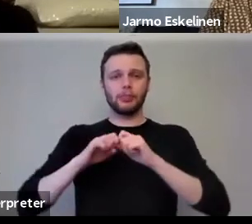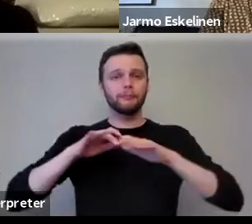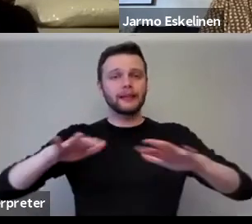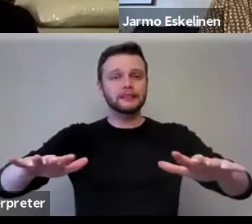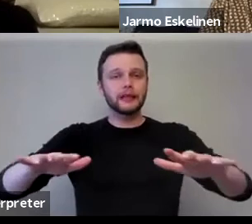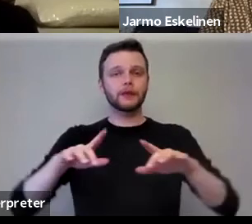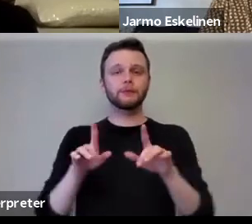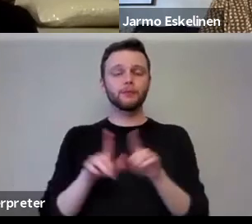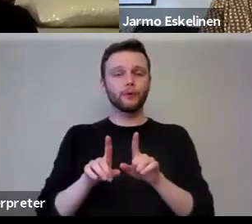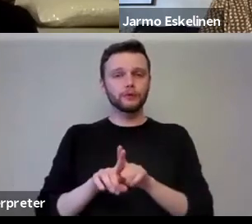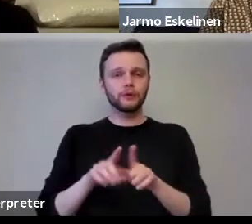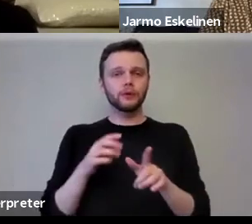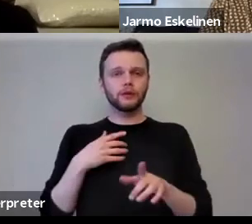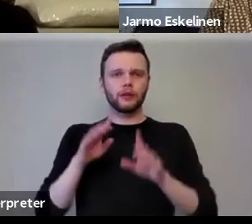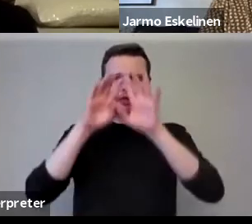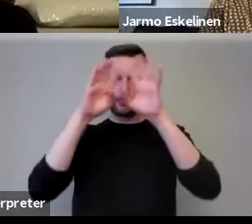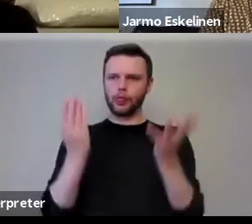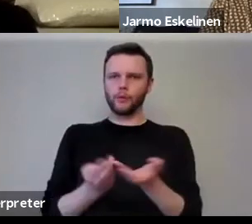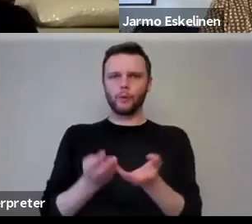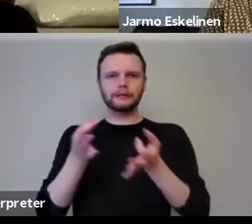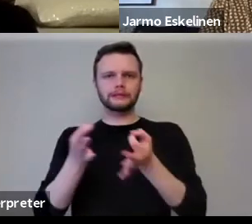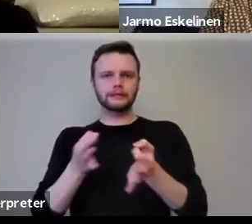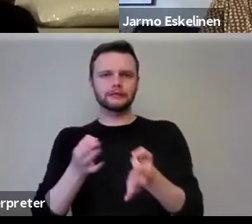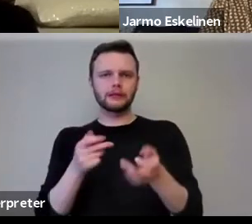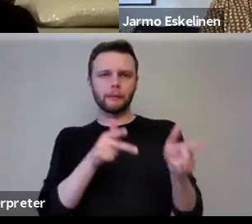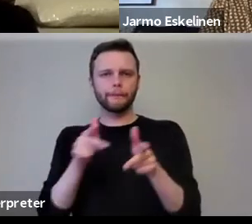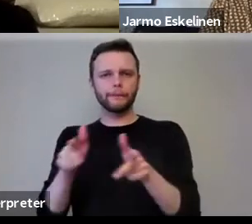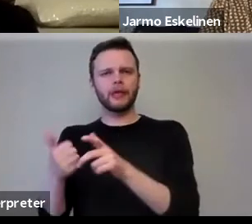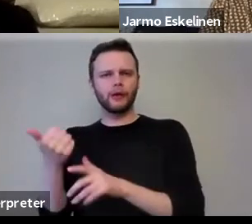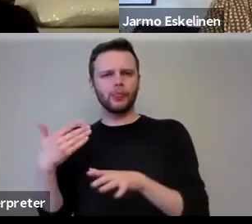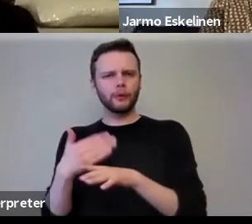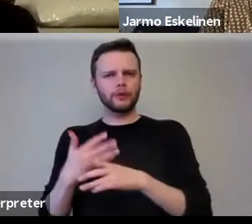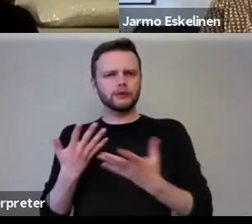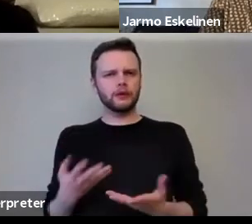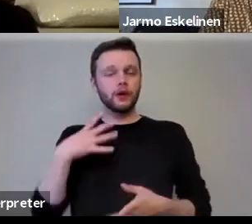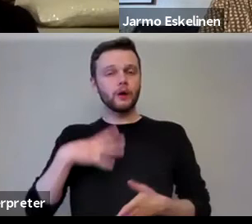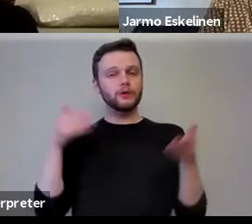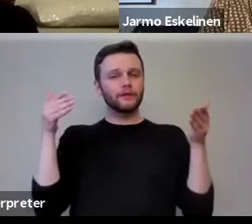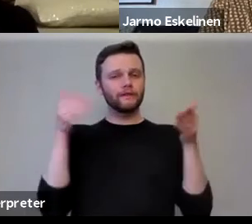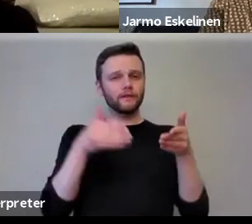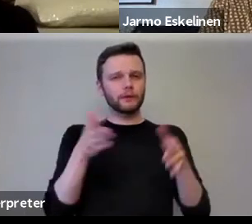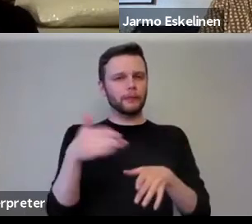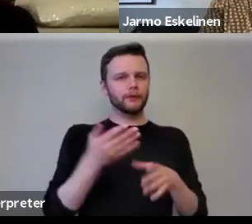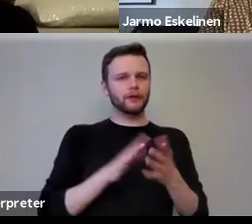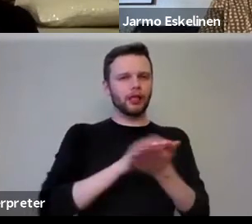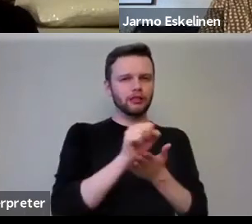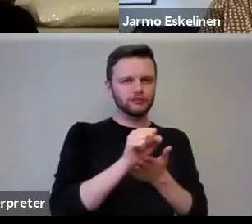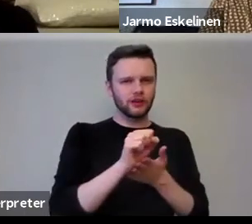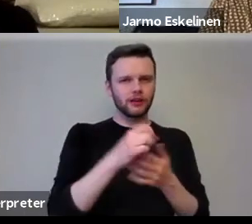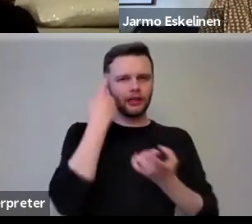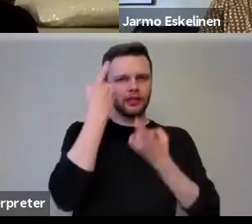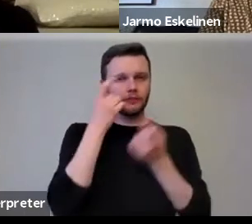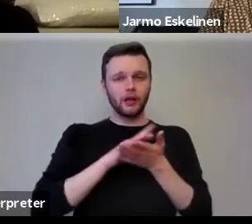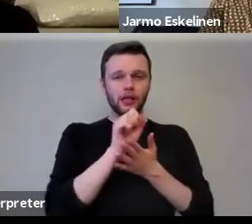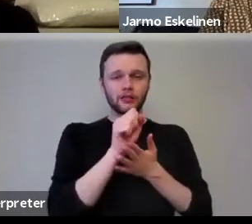how the world systems are working at the moment. Are there ways I want to focus us back on to culture and what culture can do?